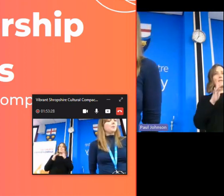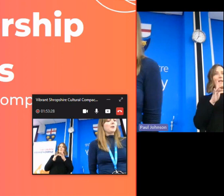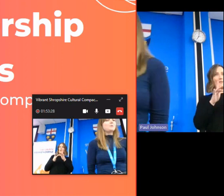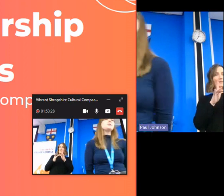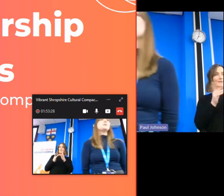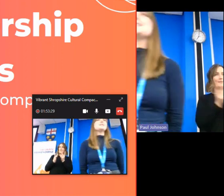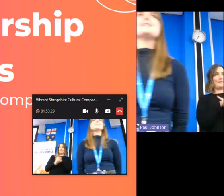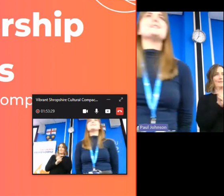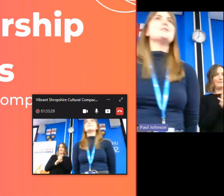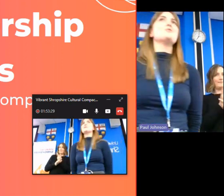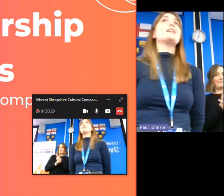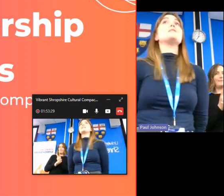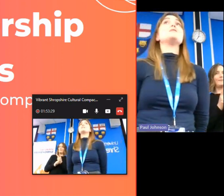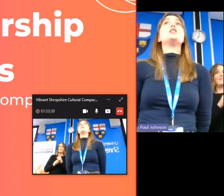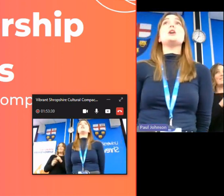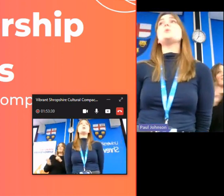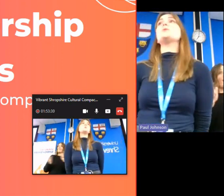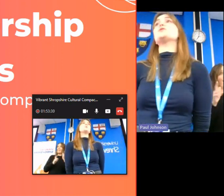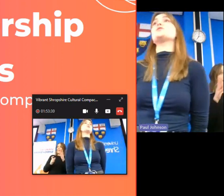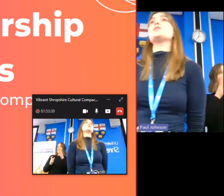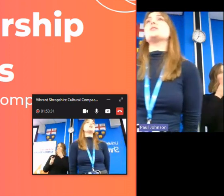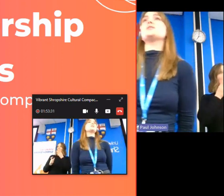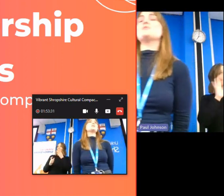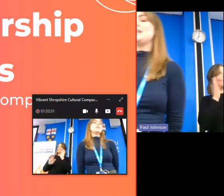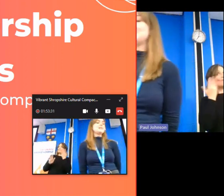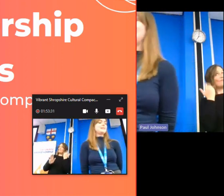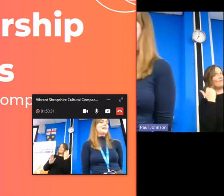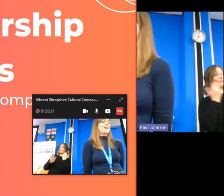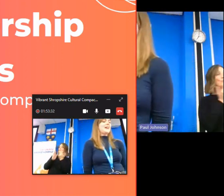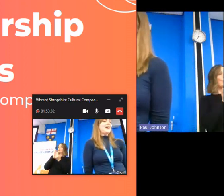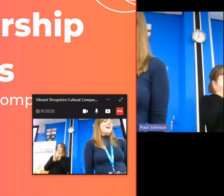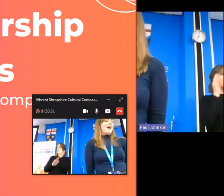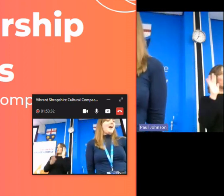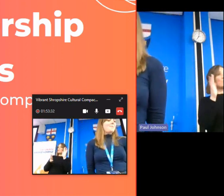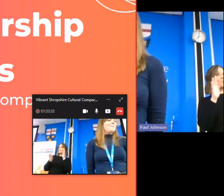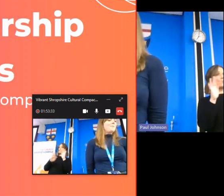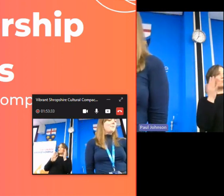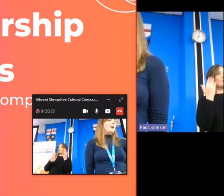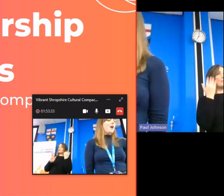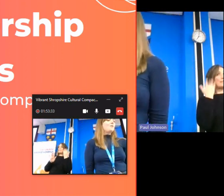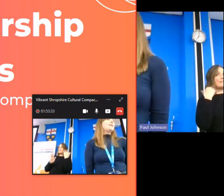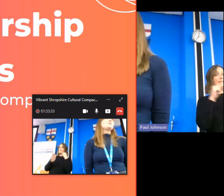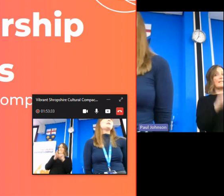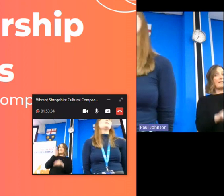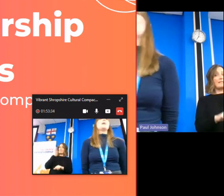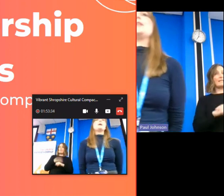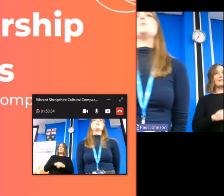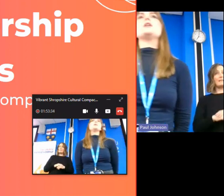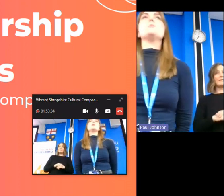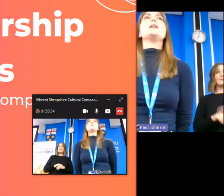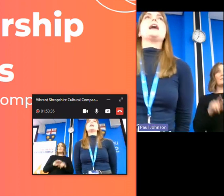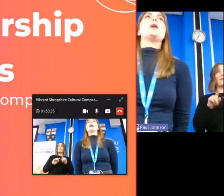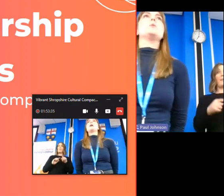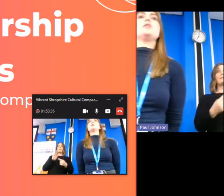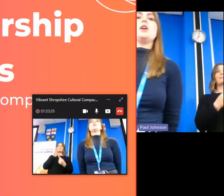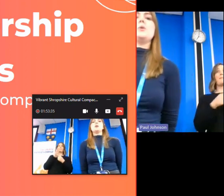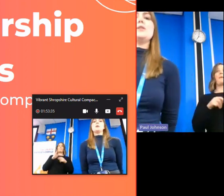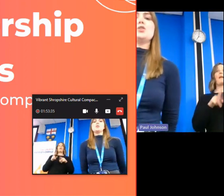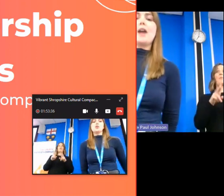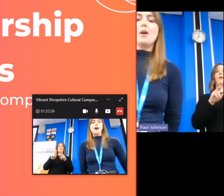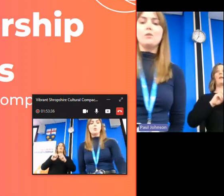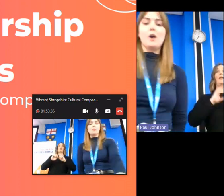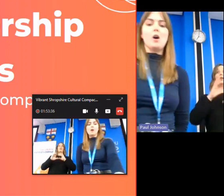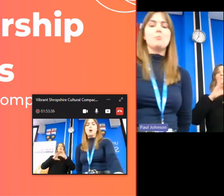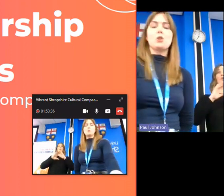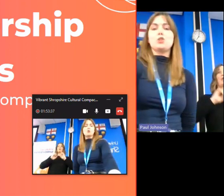and we've still these are still relatively new we've just started them recently um but hopefully this will be the main way that we communicate with